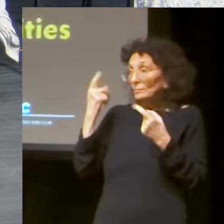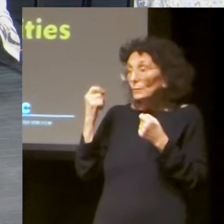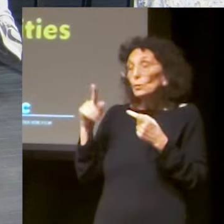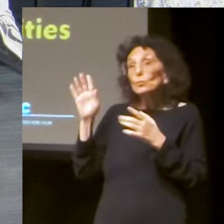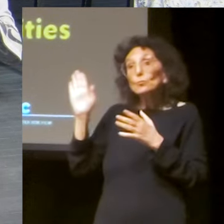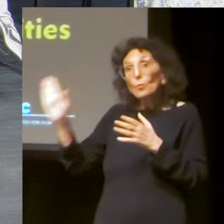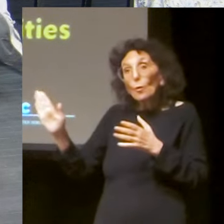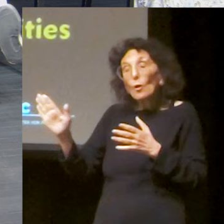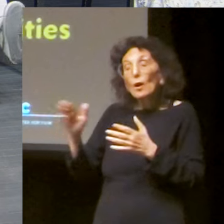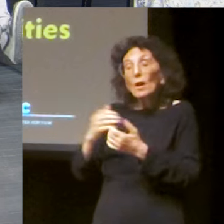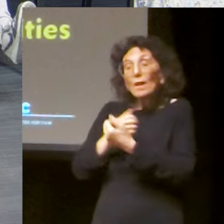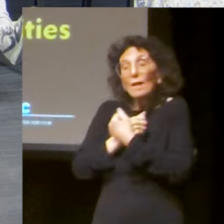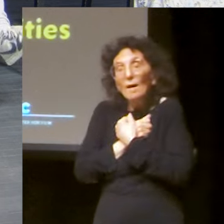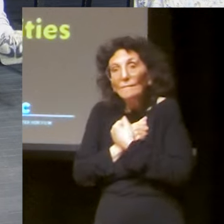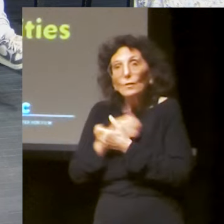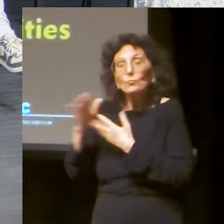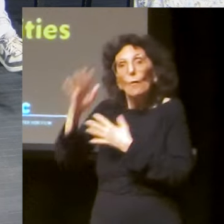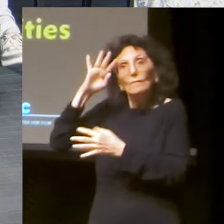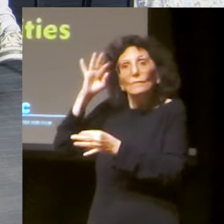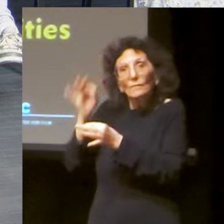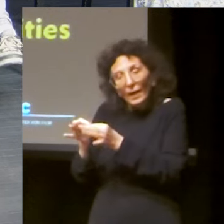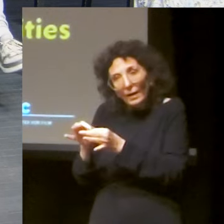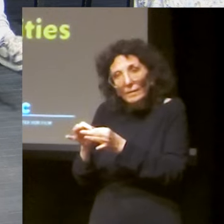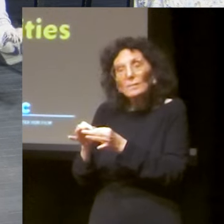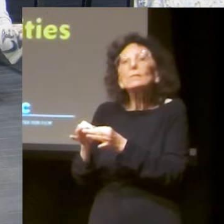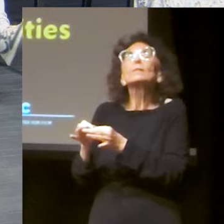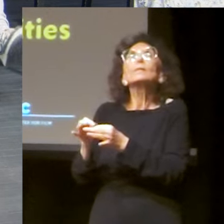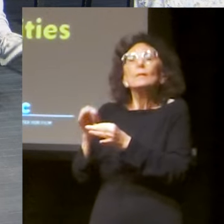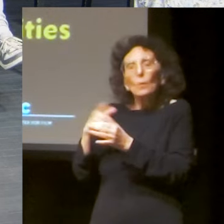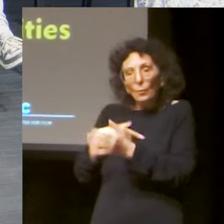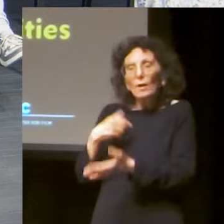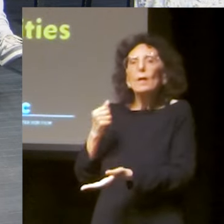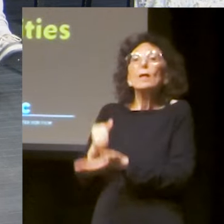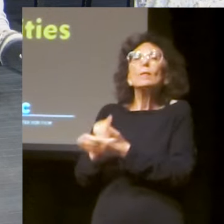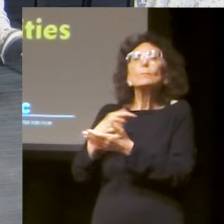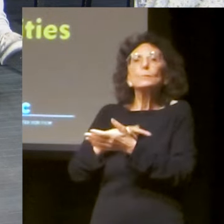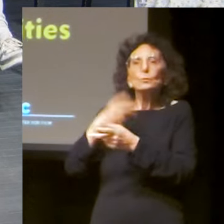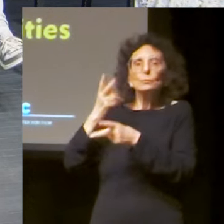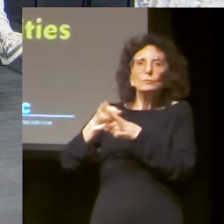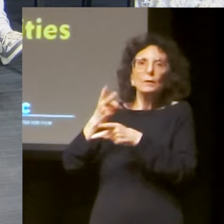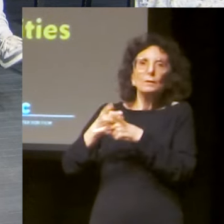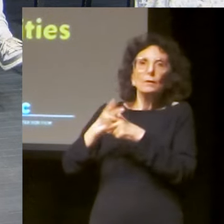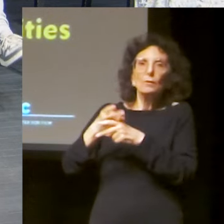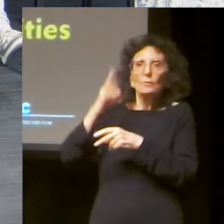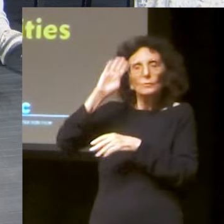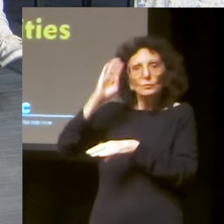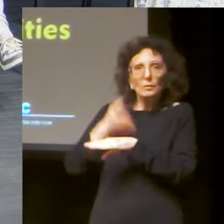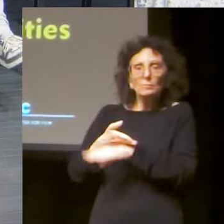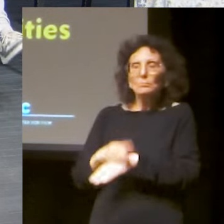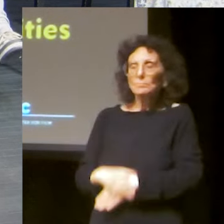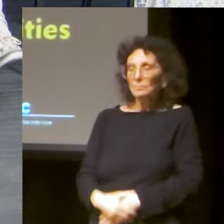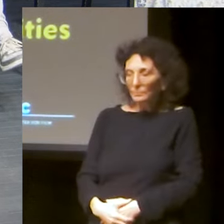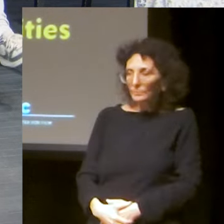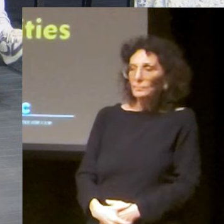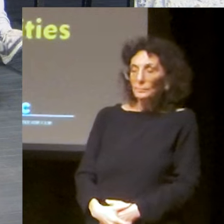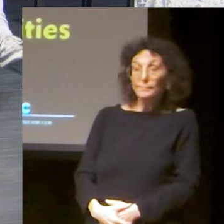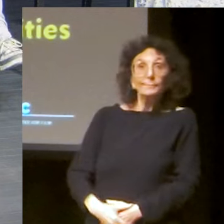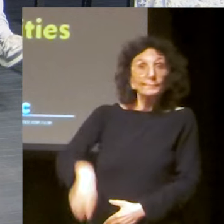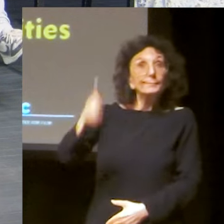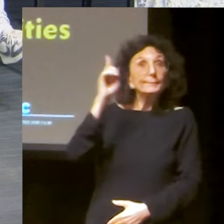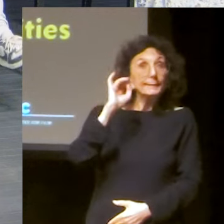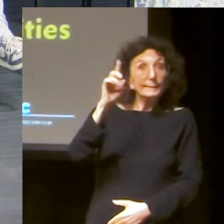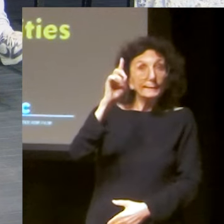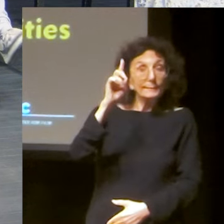control some of them. And he says, you know, it's your faith, it's your love, that you